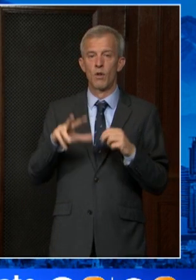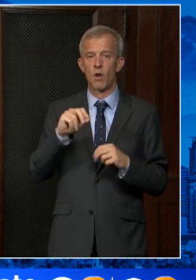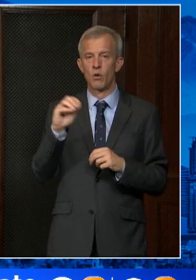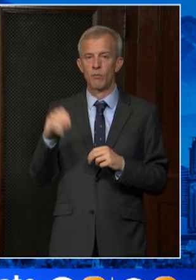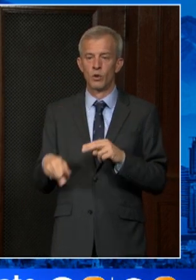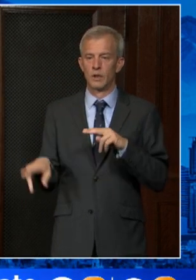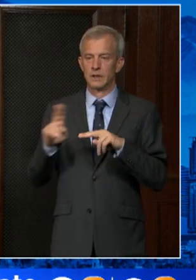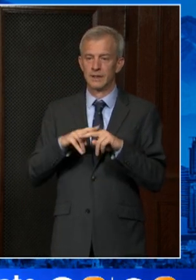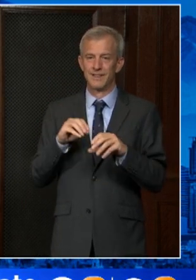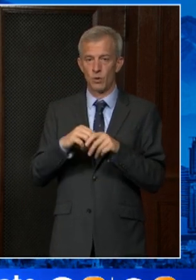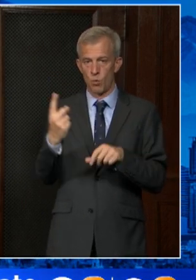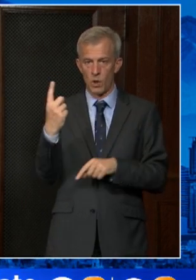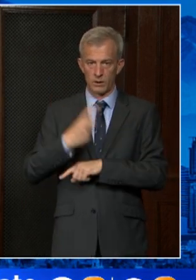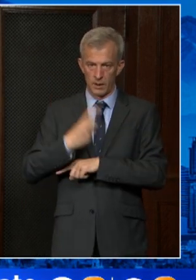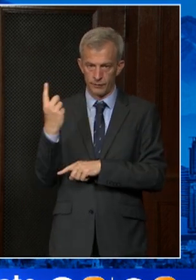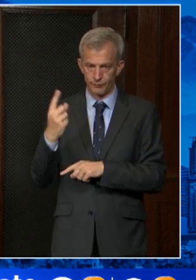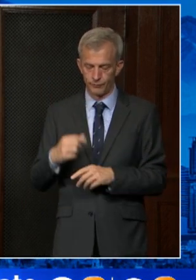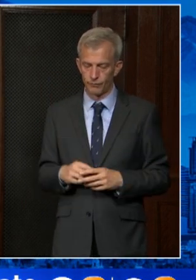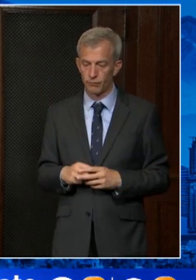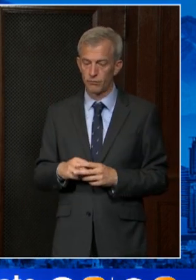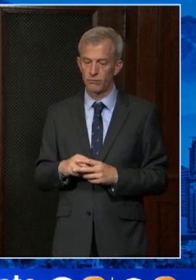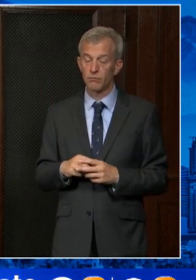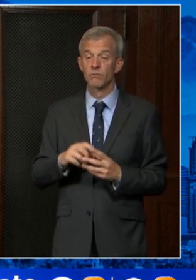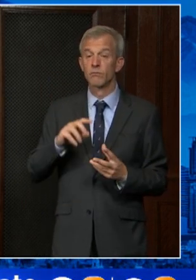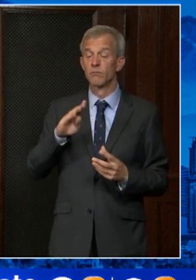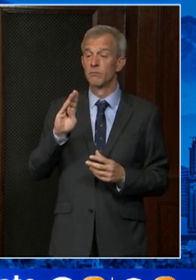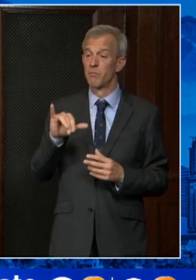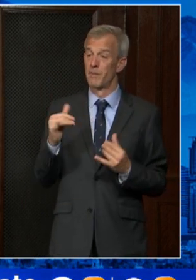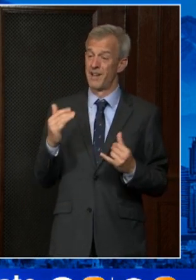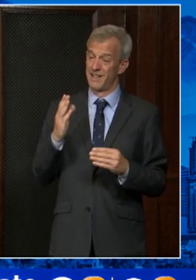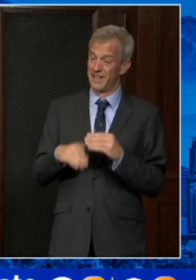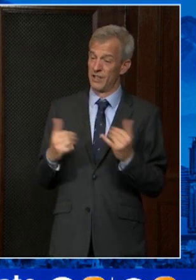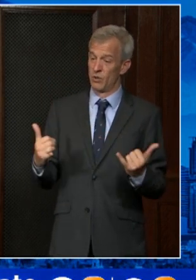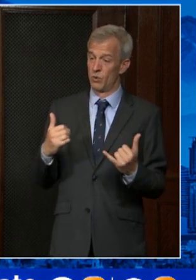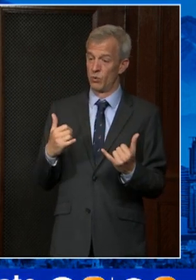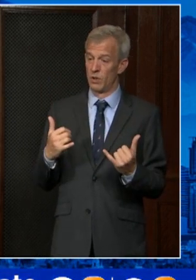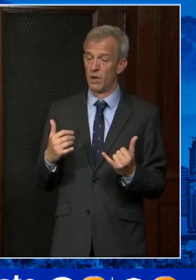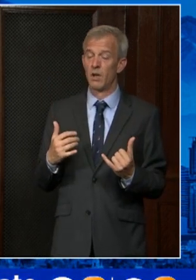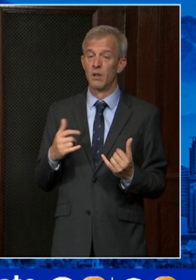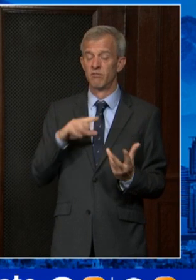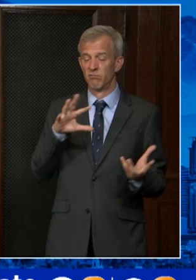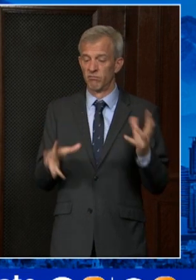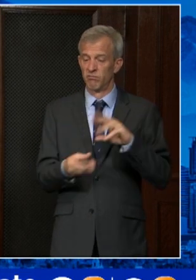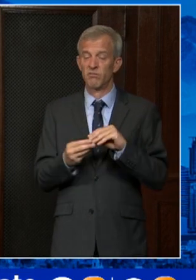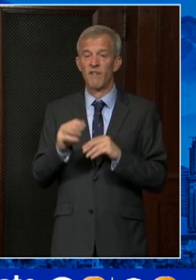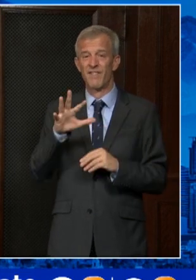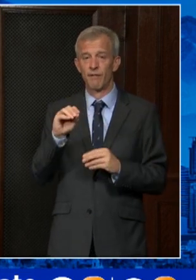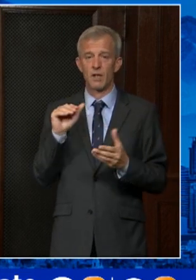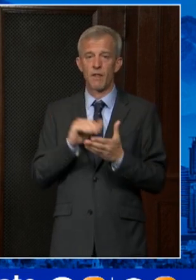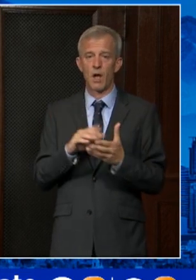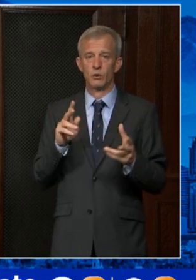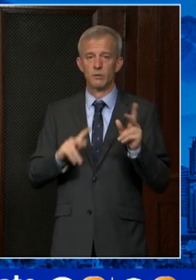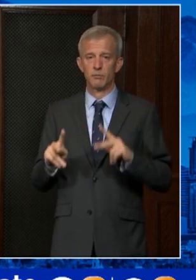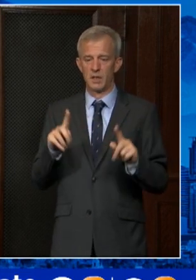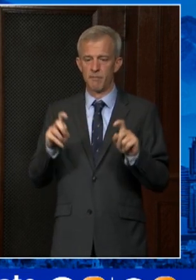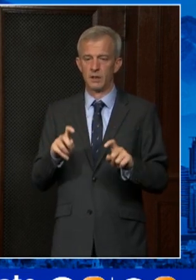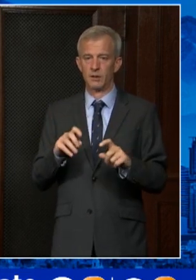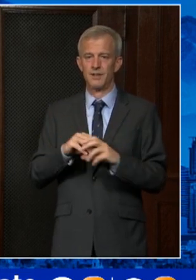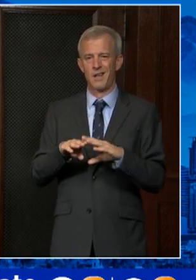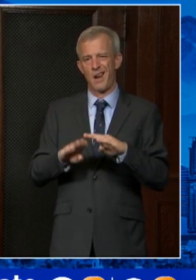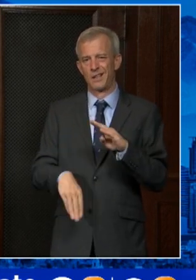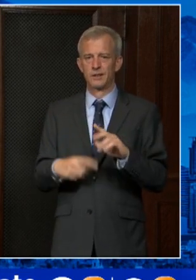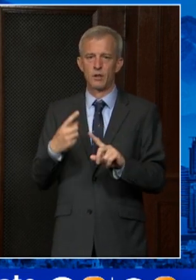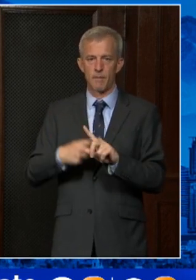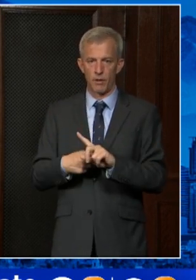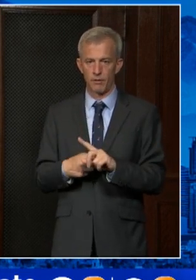in just a single day. All told, by the end of today, we will have tested 50,000 people through these centers in less than a month.